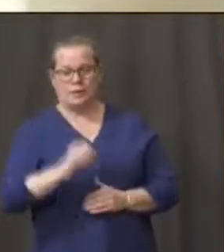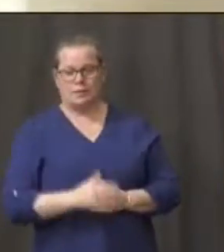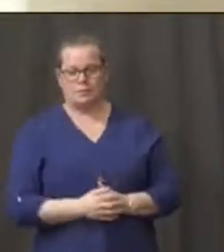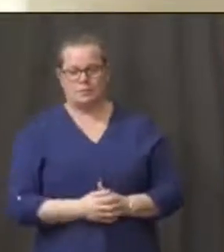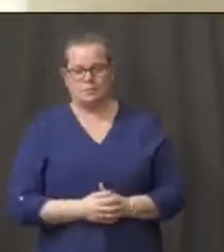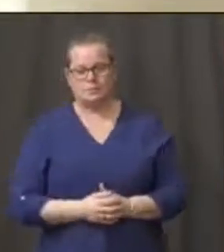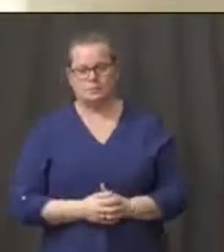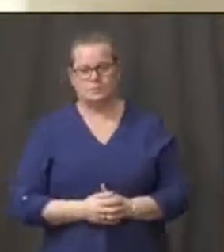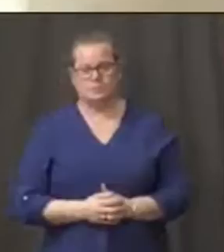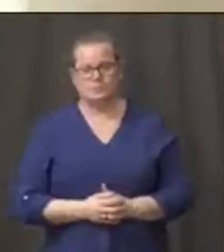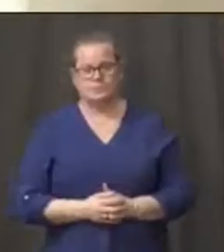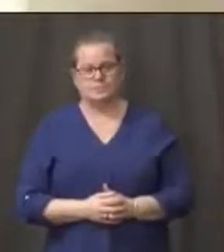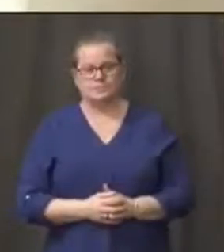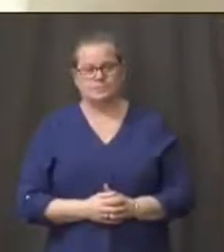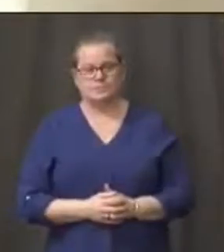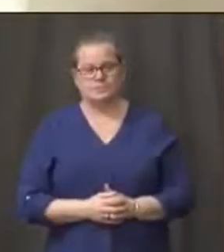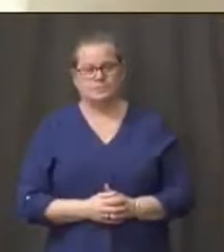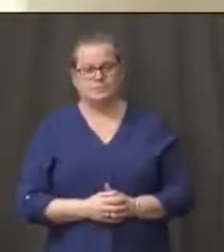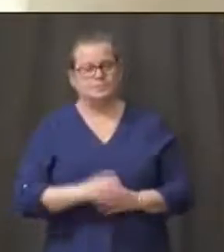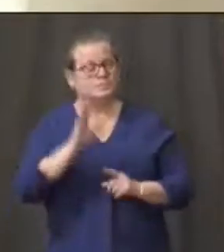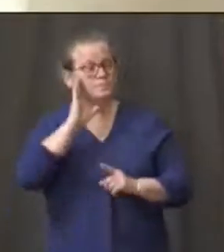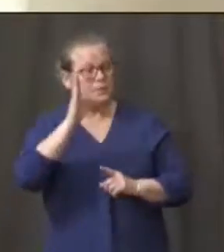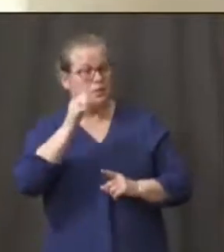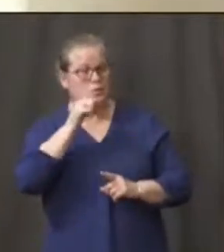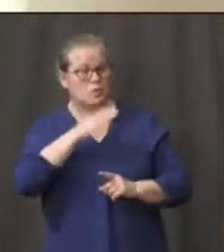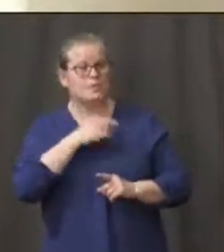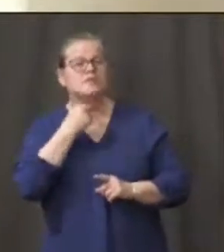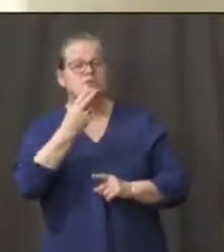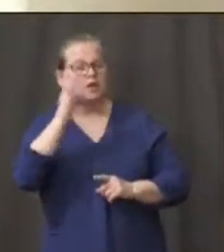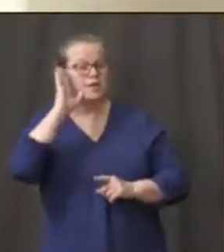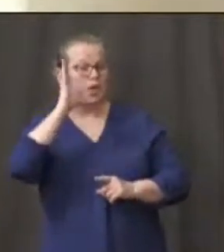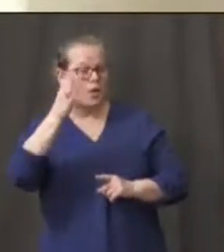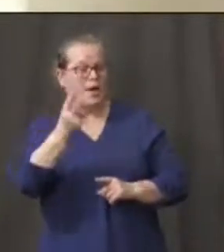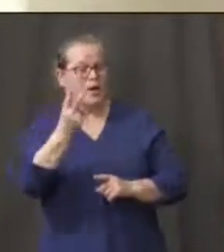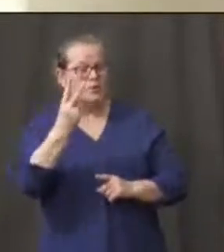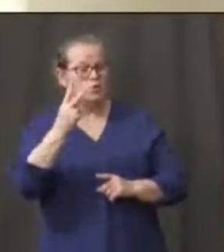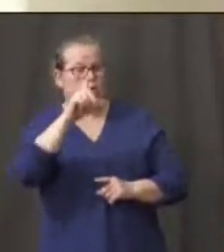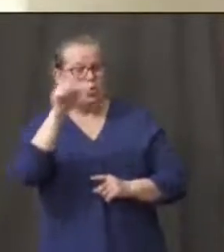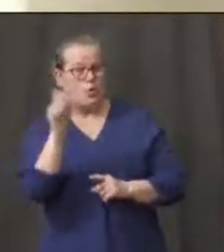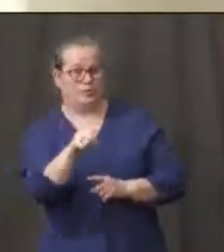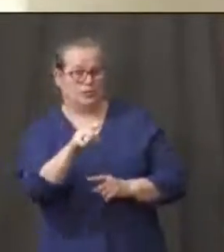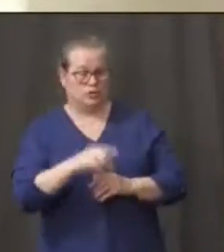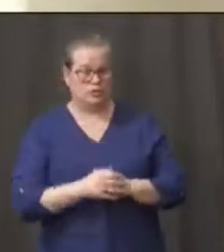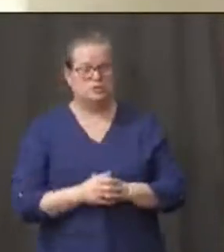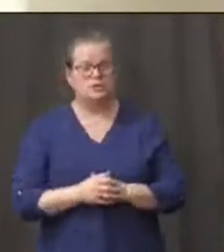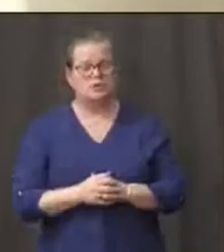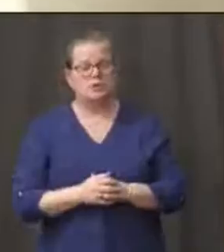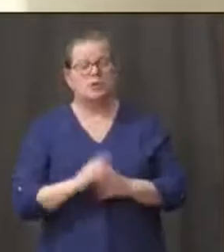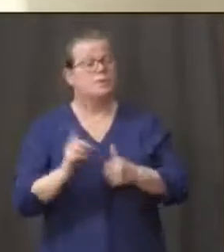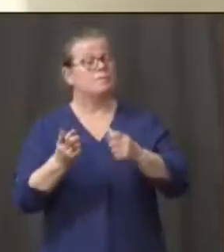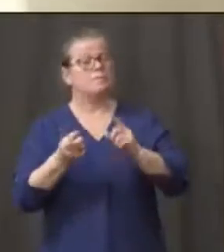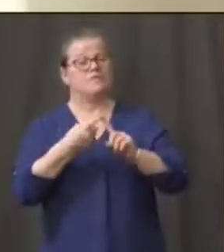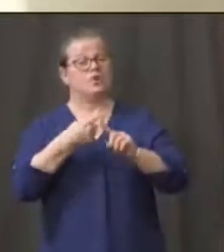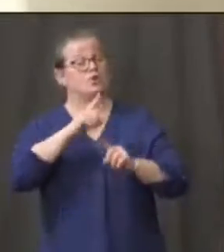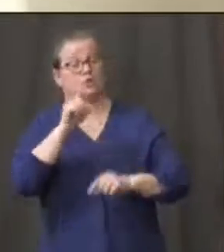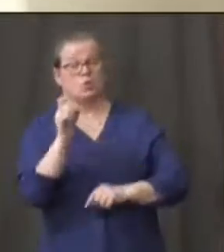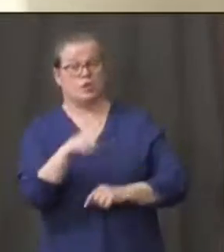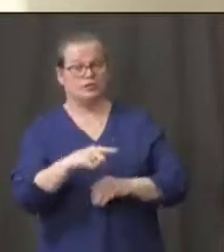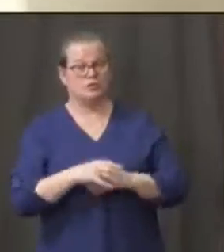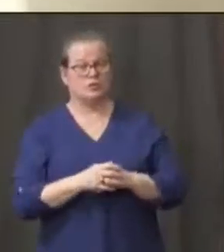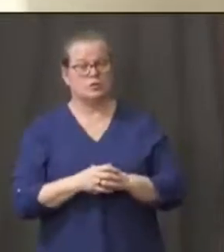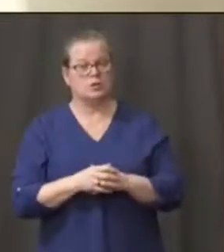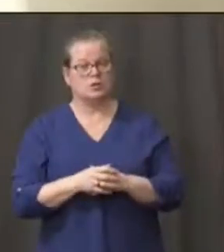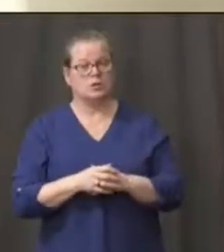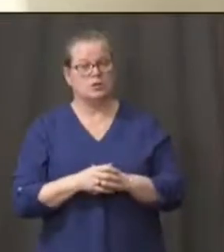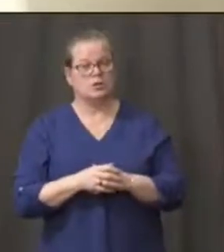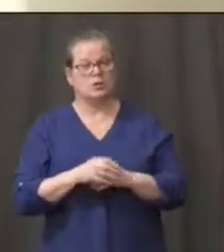Hi, Governor. I have two questions for you. My first question is, how will the state make sure that to identify